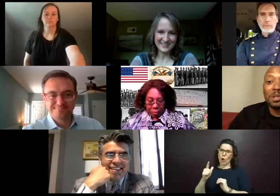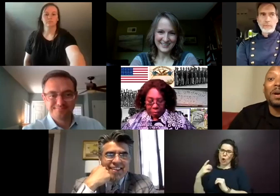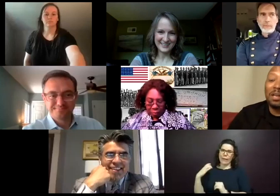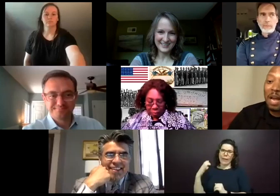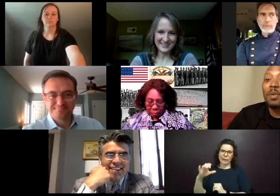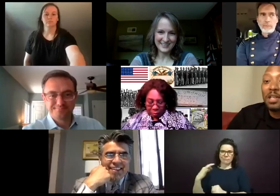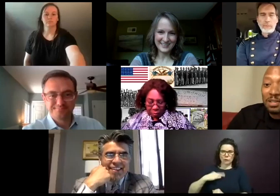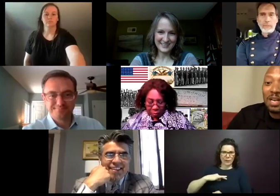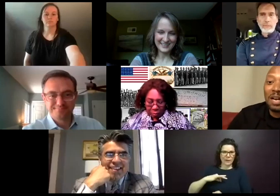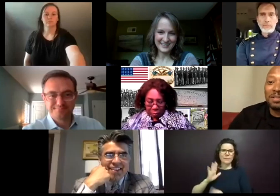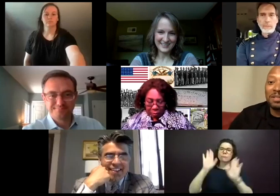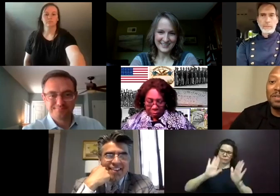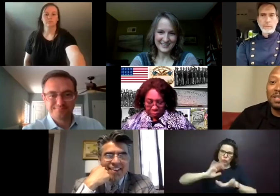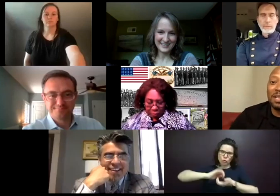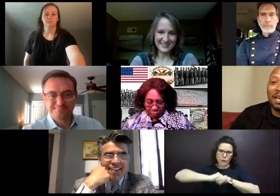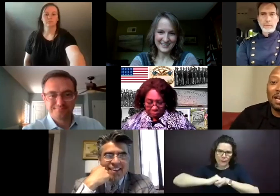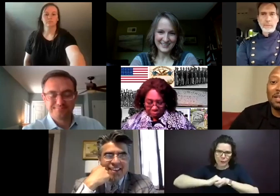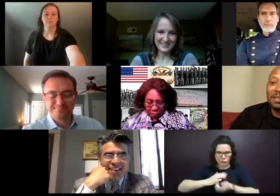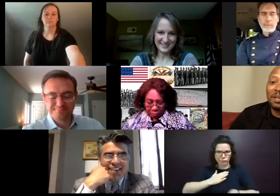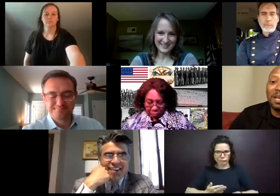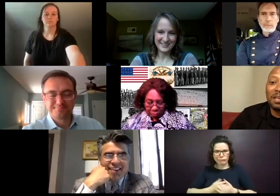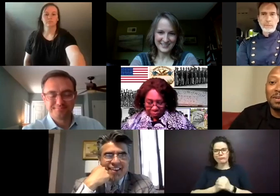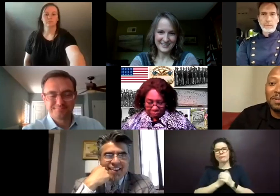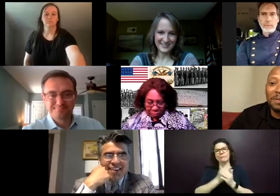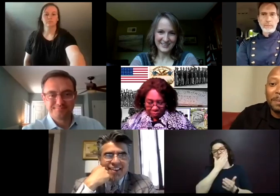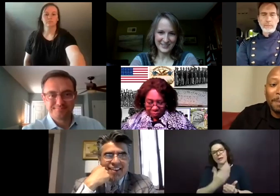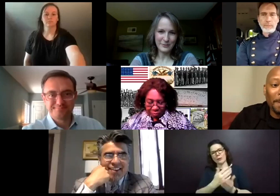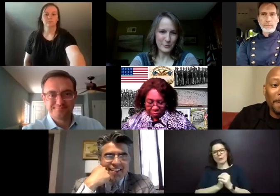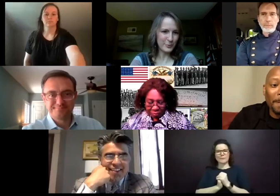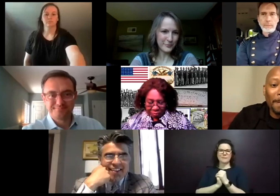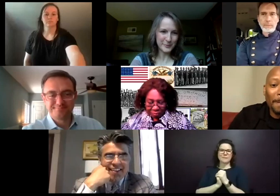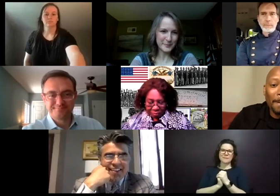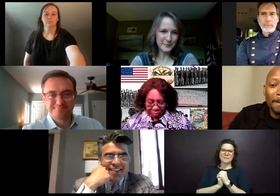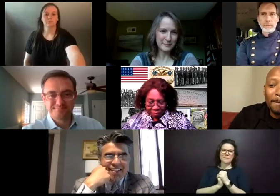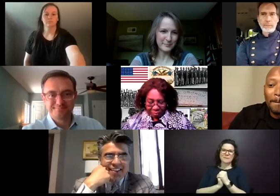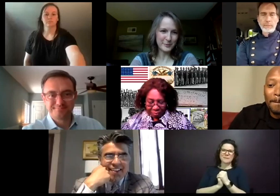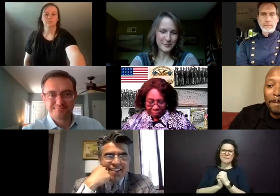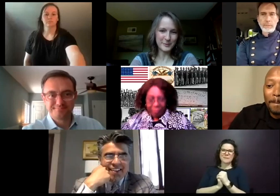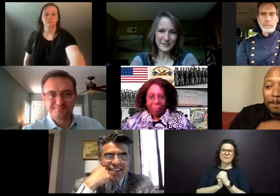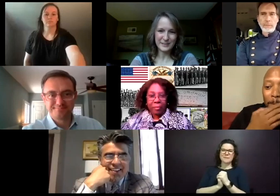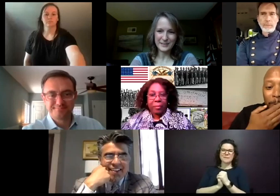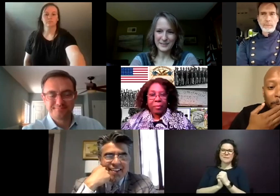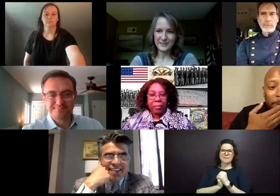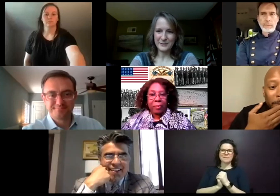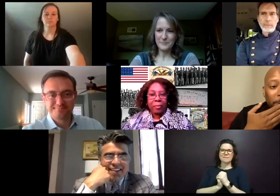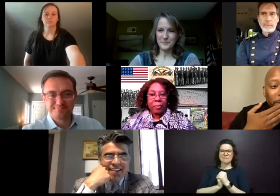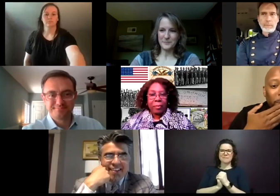but it was a great collaboration. I'll definitely say that. So thank you. Beautiful. Beautiful.